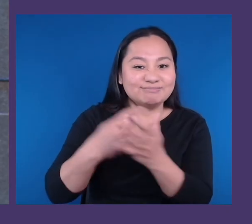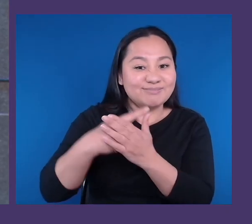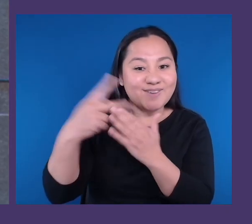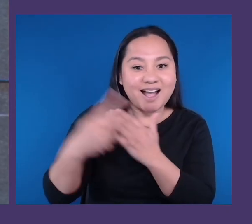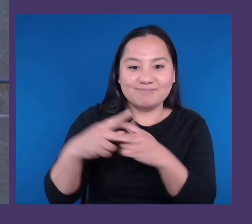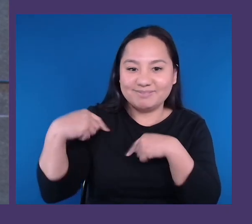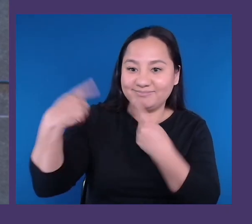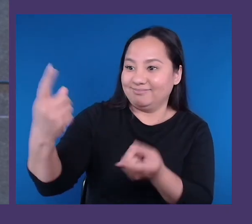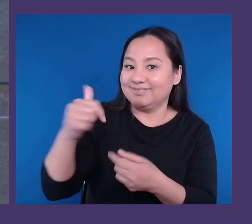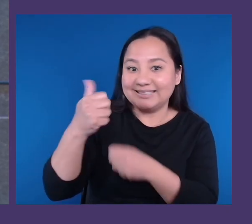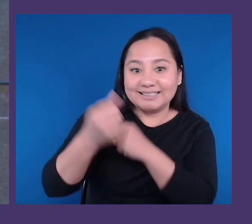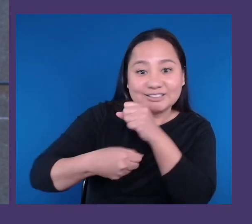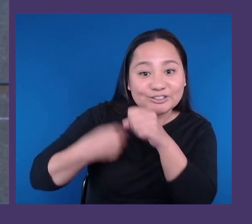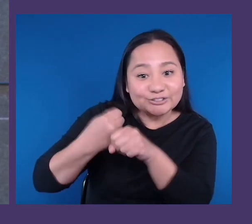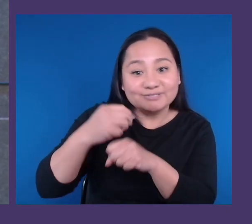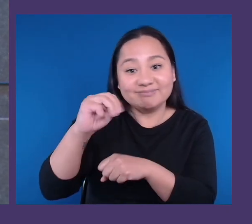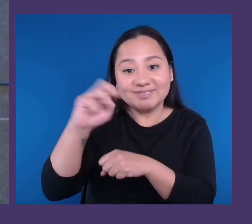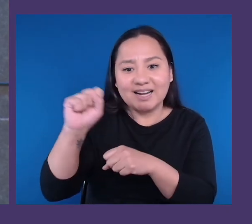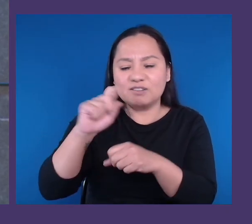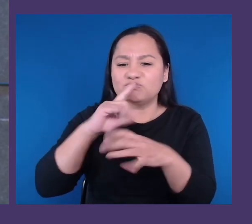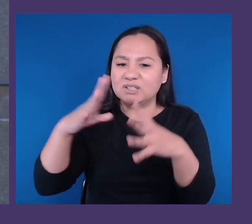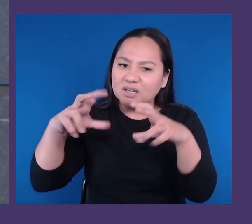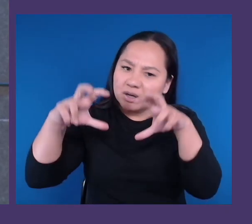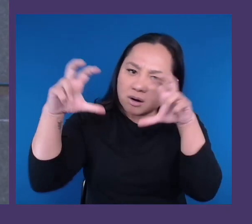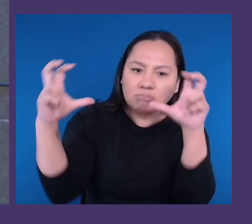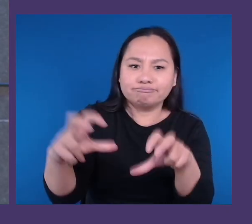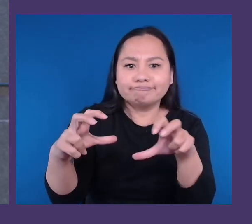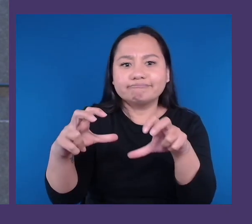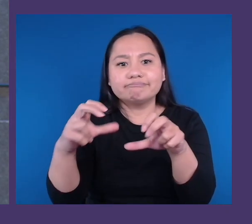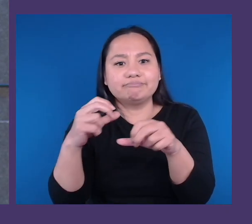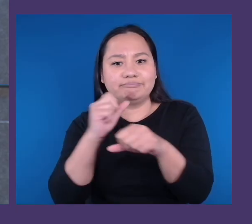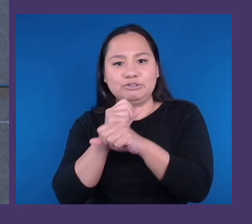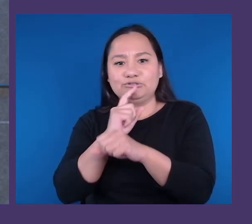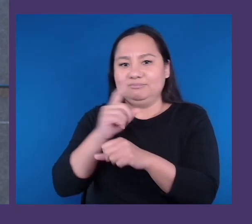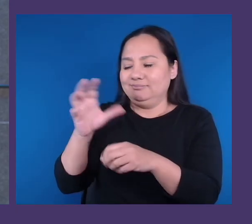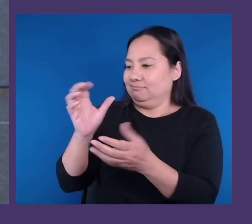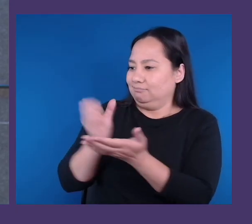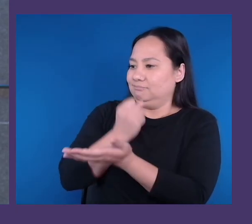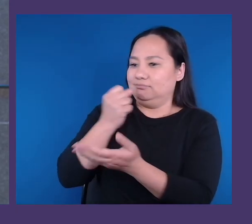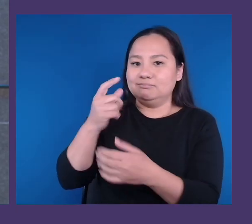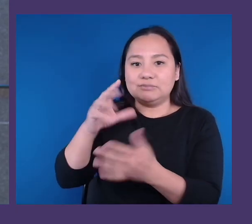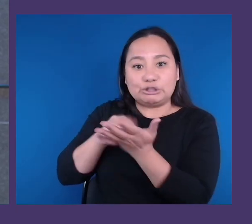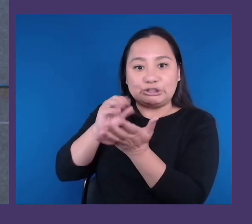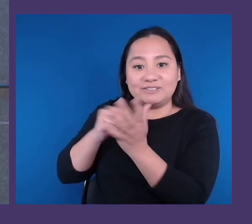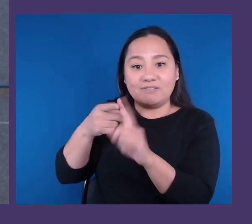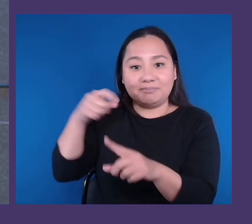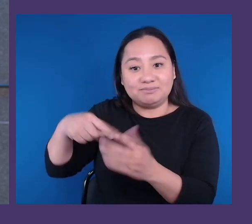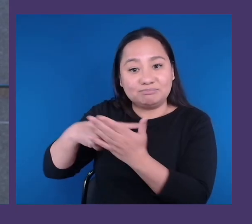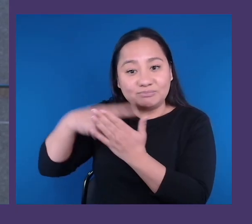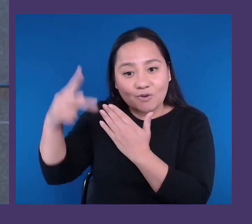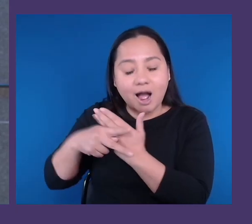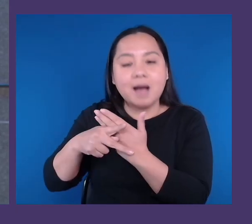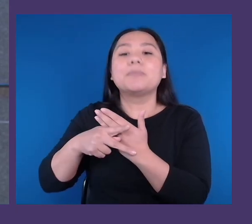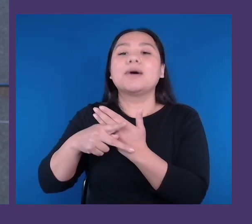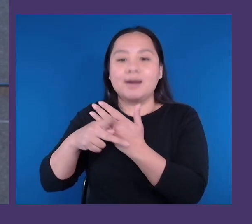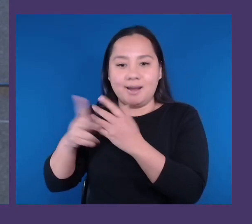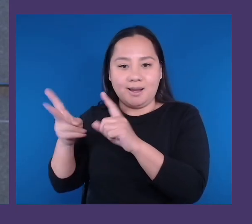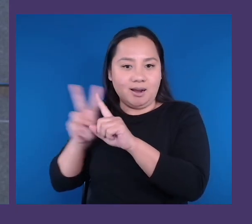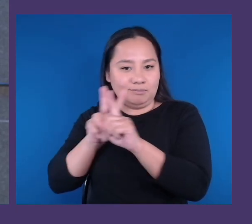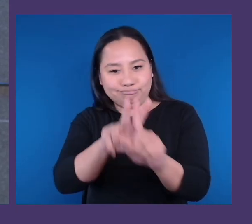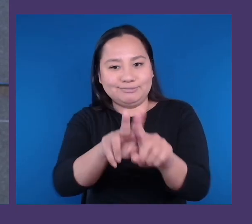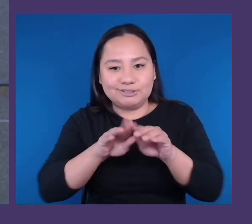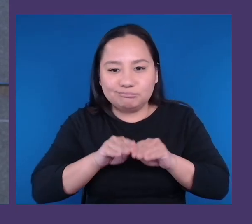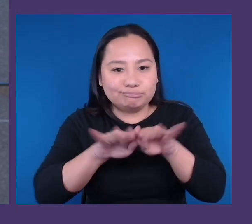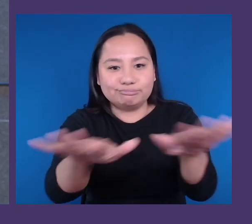the valuable learnings from this program and scaling them across our entire business. In this session, we're going to dive